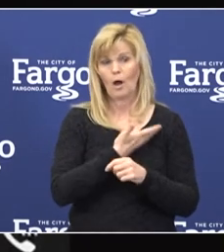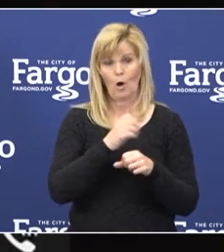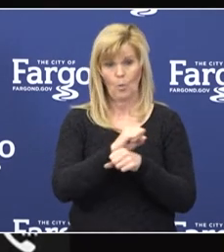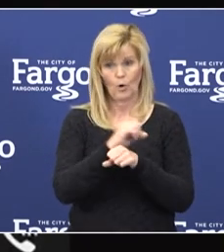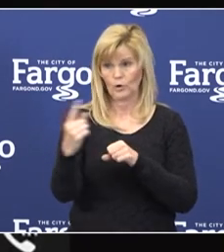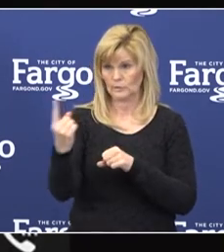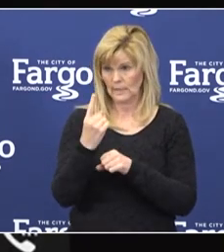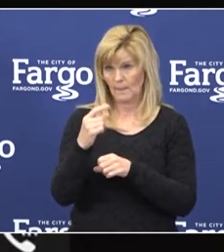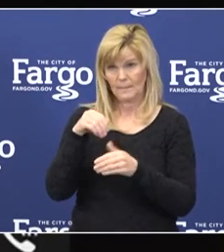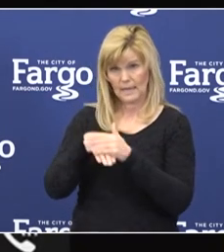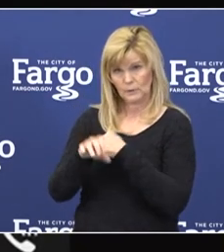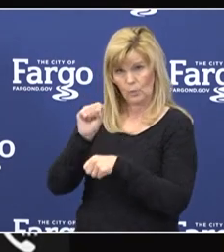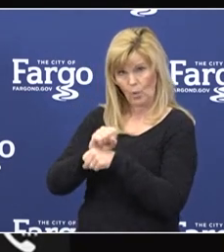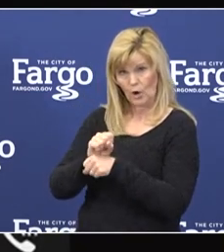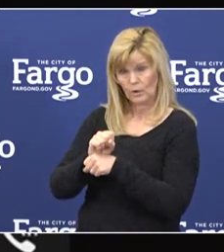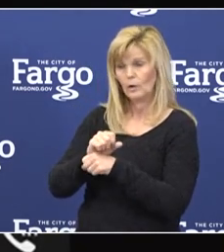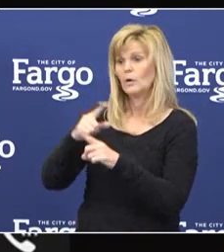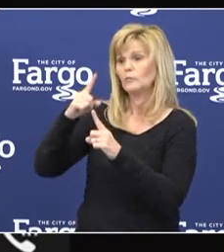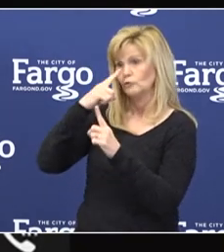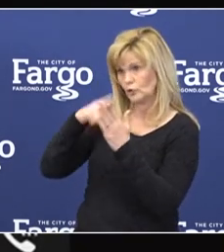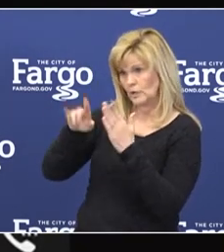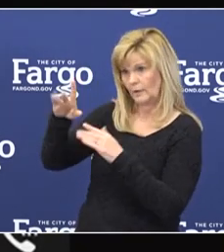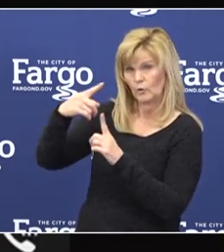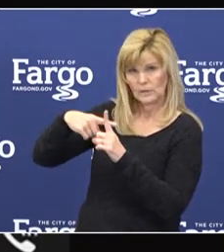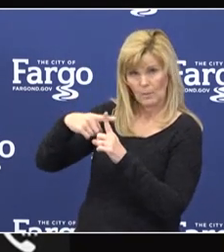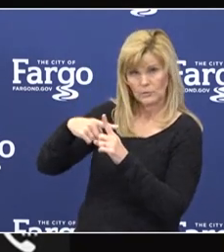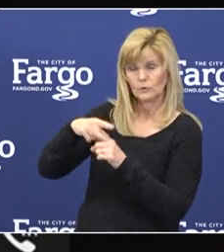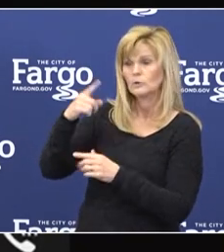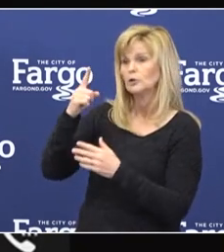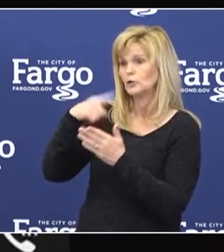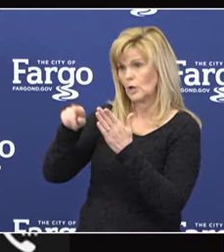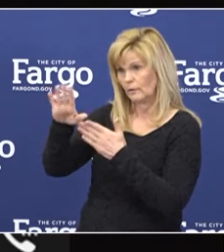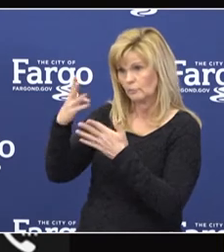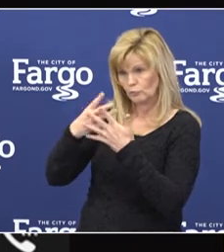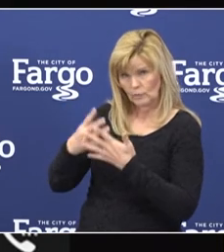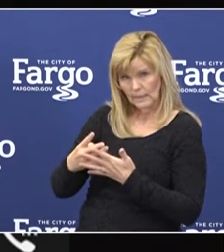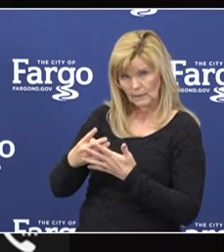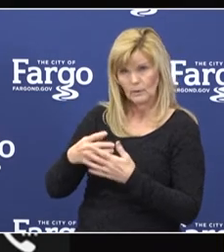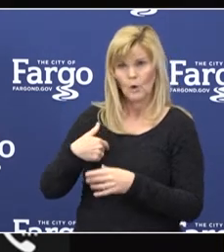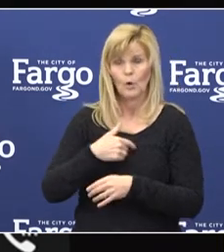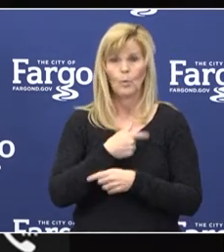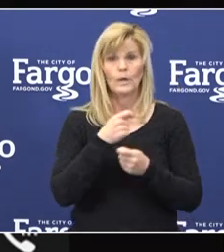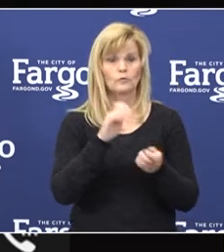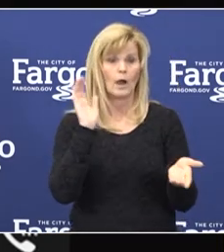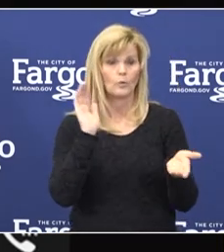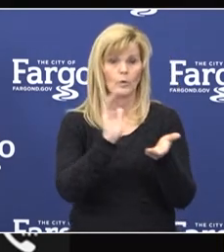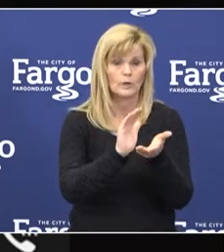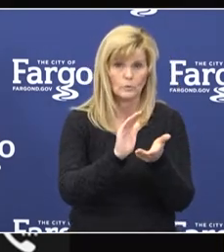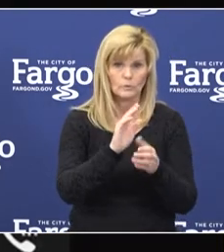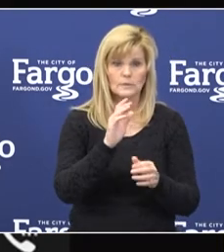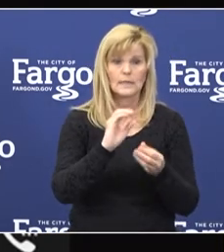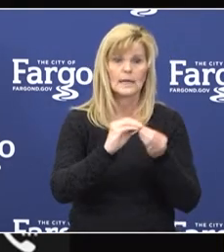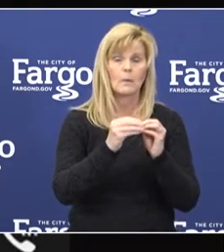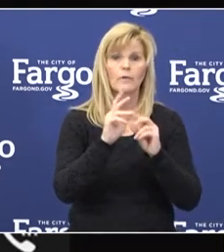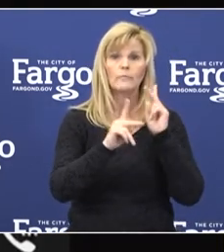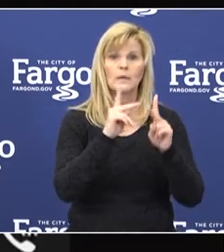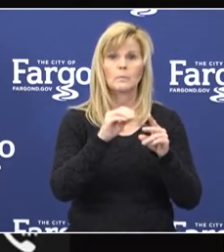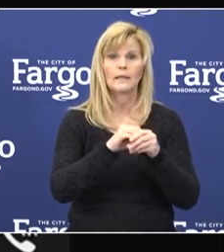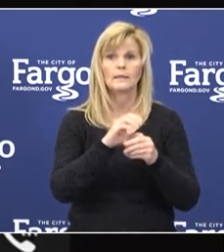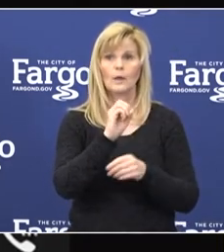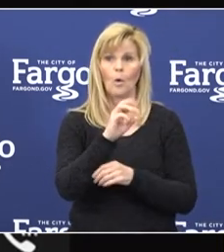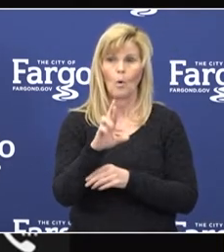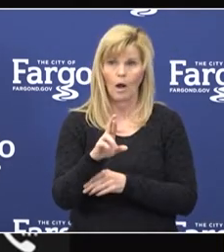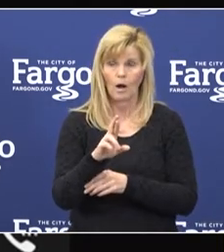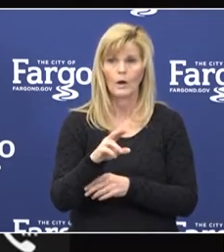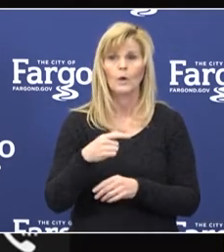locations and screening patients as well. Limiting personnel and procedure and operating rooms. Preoperative